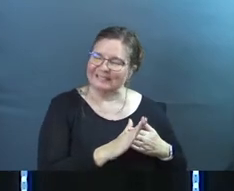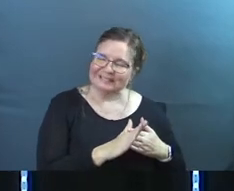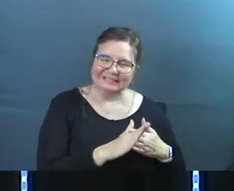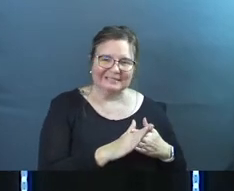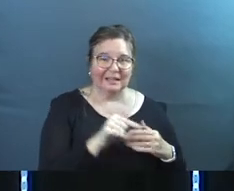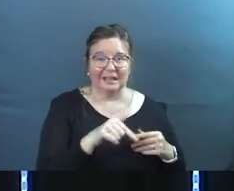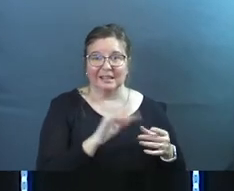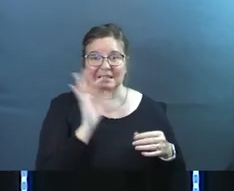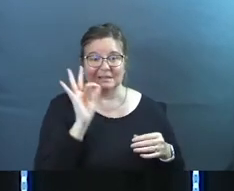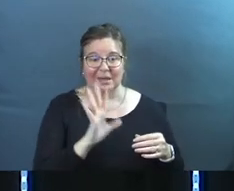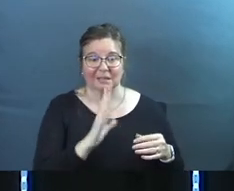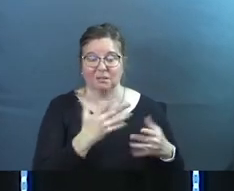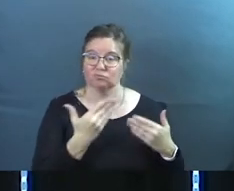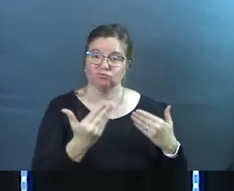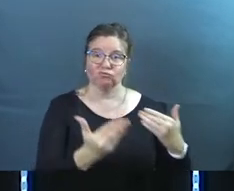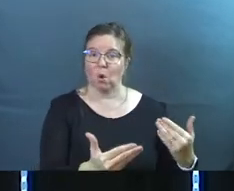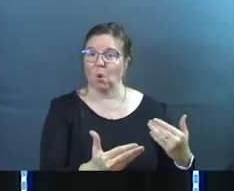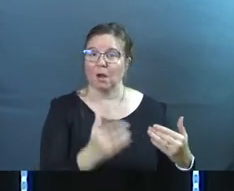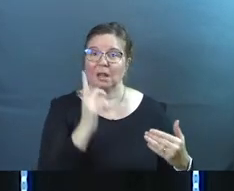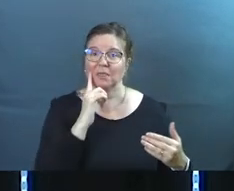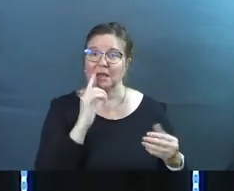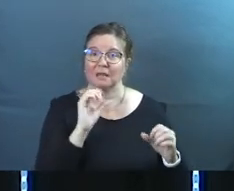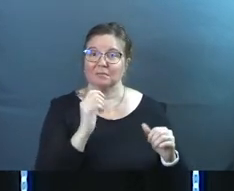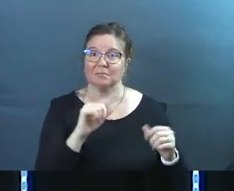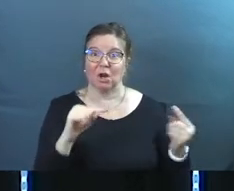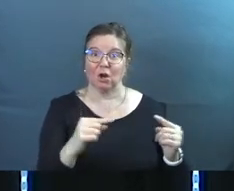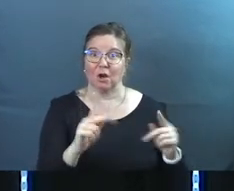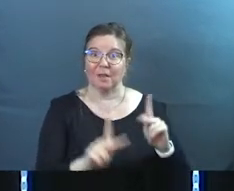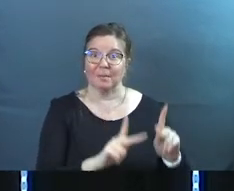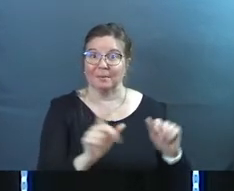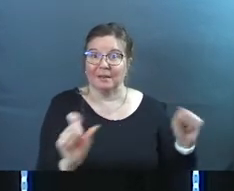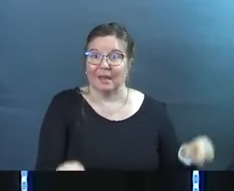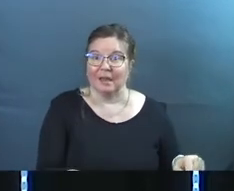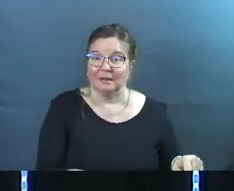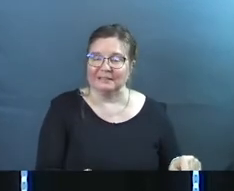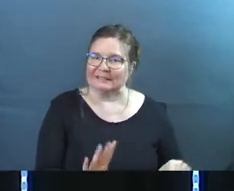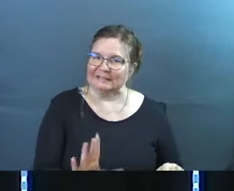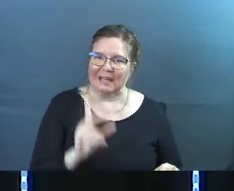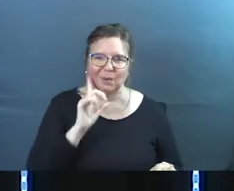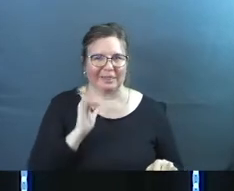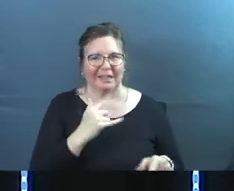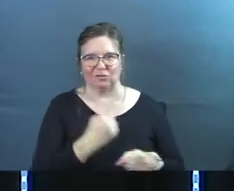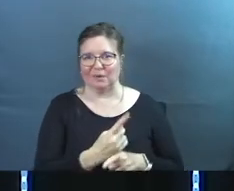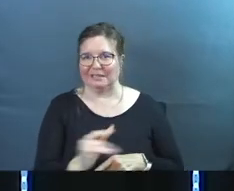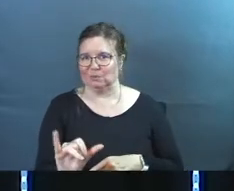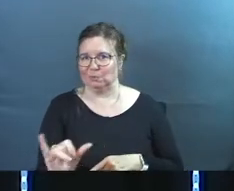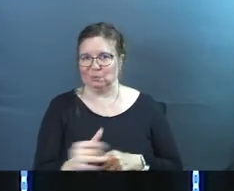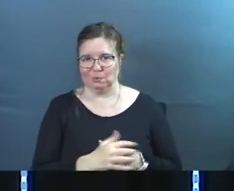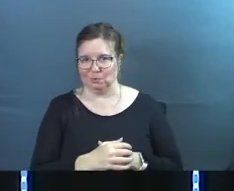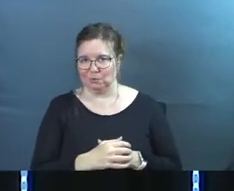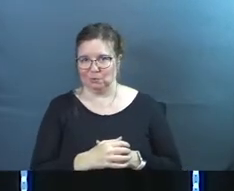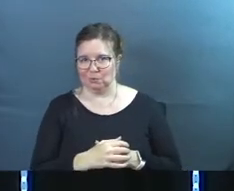and this pastor can go on to hurt other people and I don't think that's right